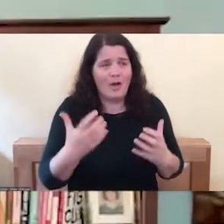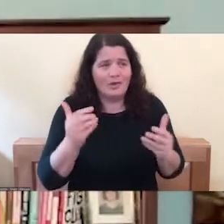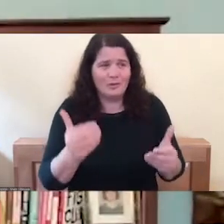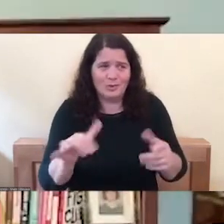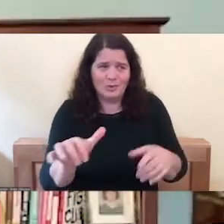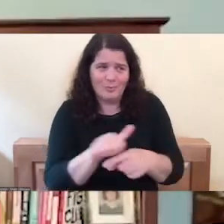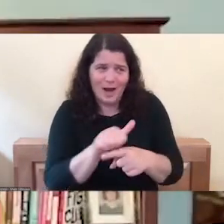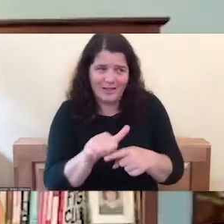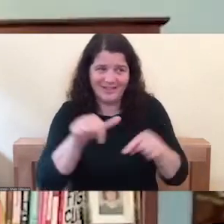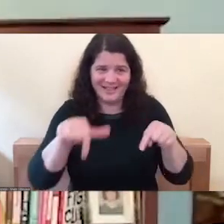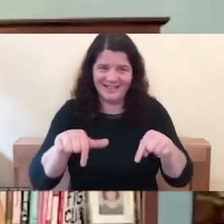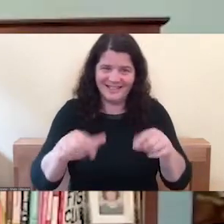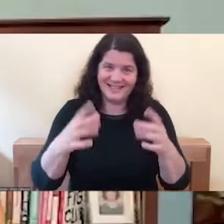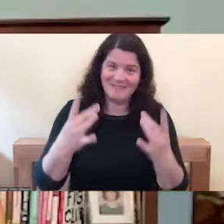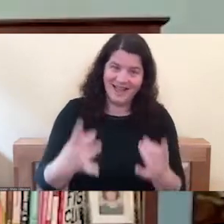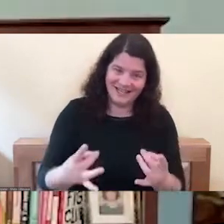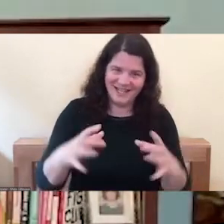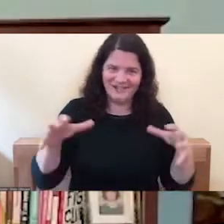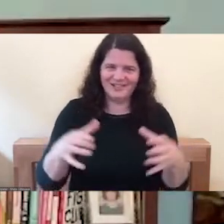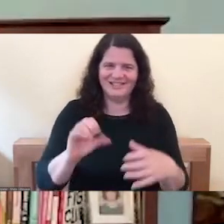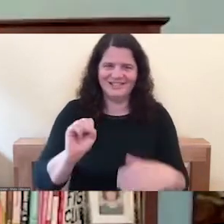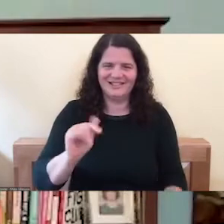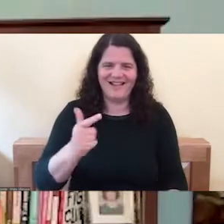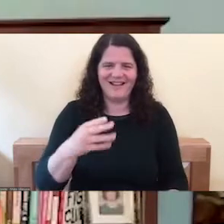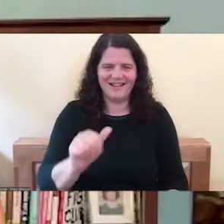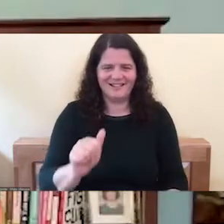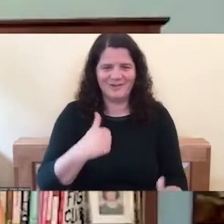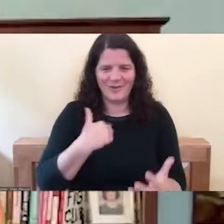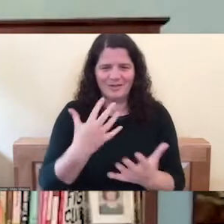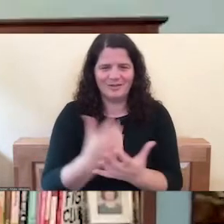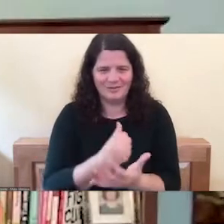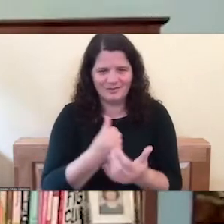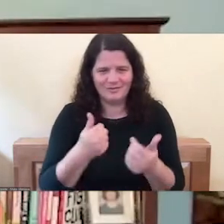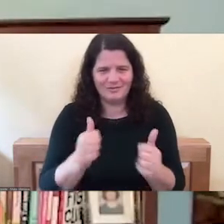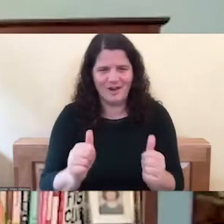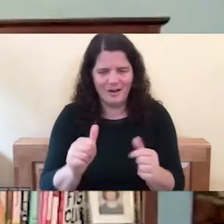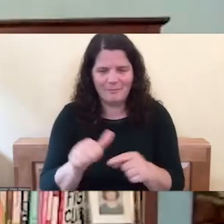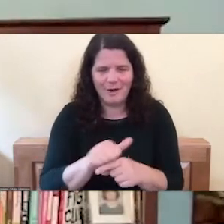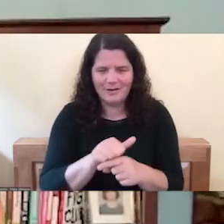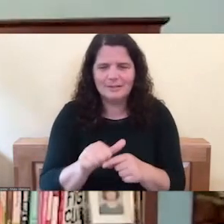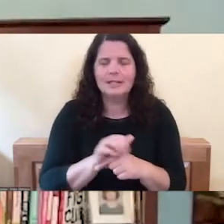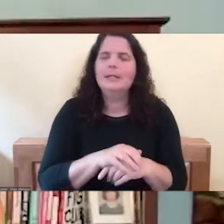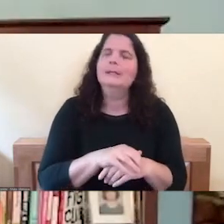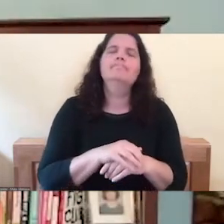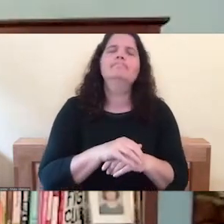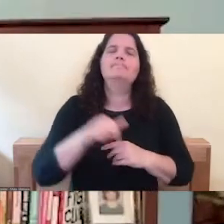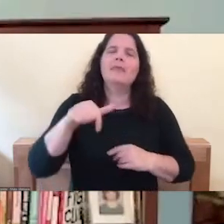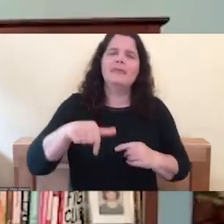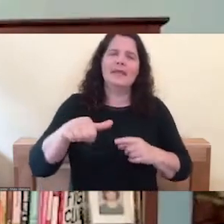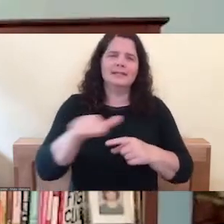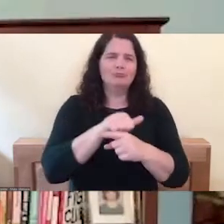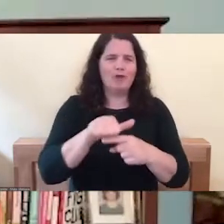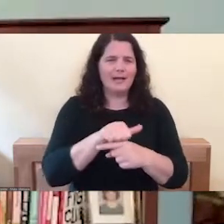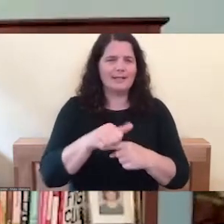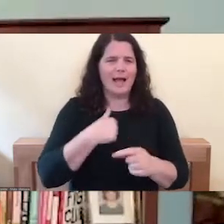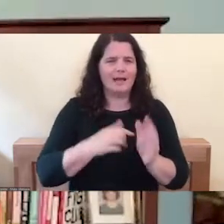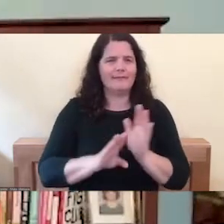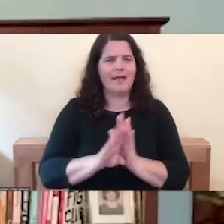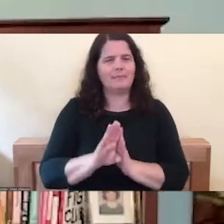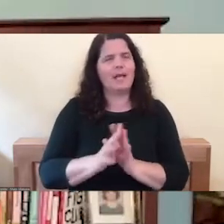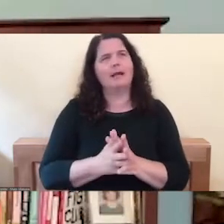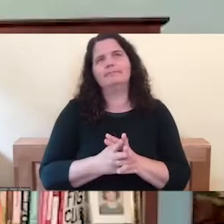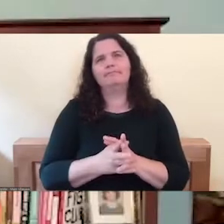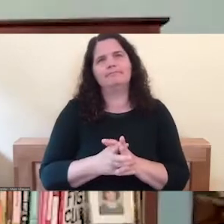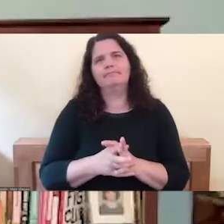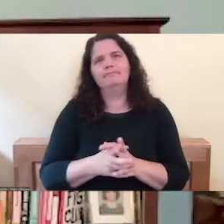meditation Sangha. Um, yeah. So this is a practice I did, I developed them and you know, again, I